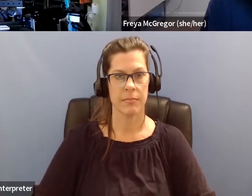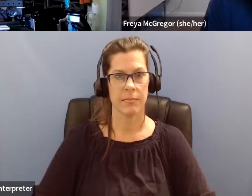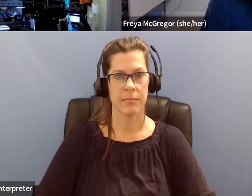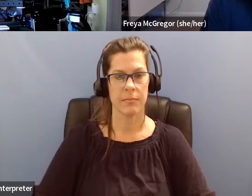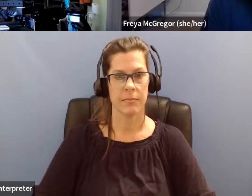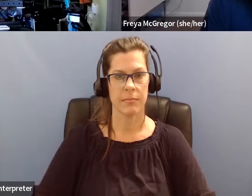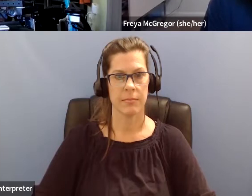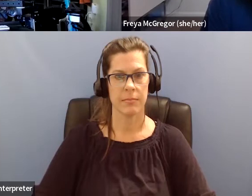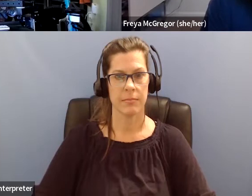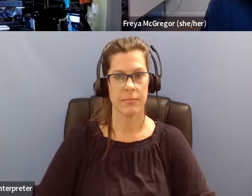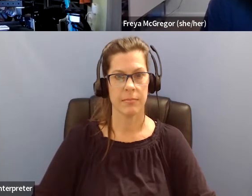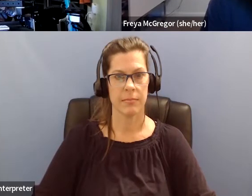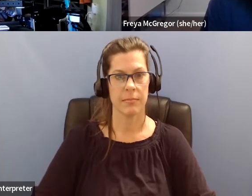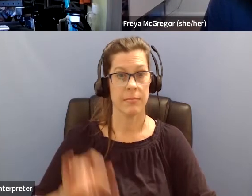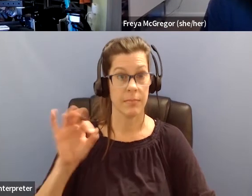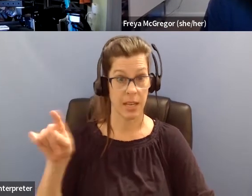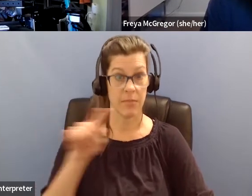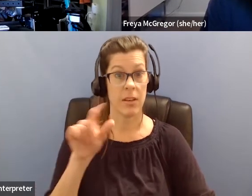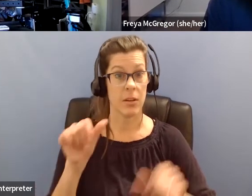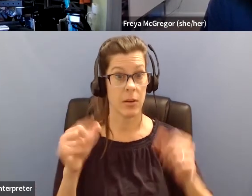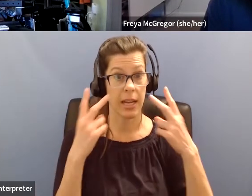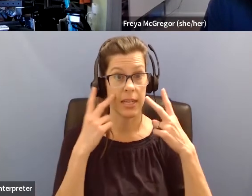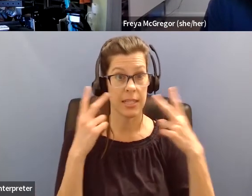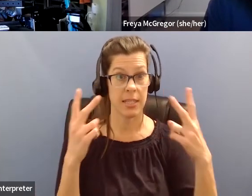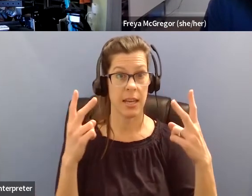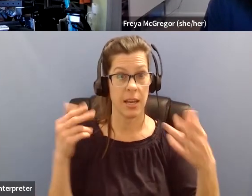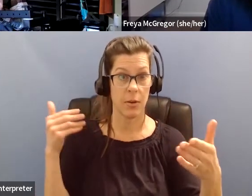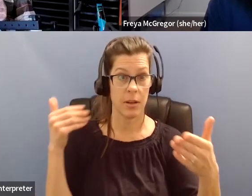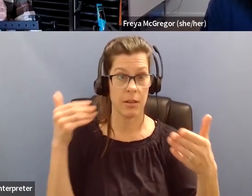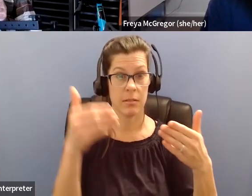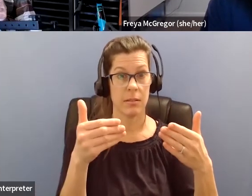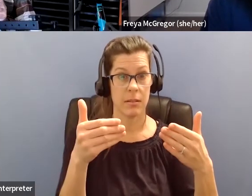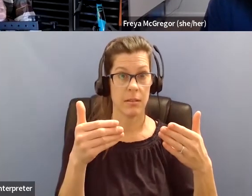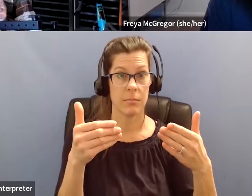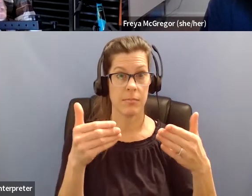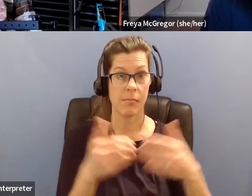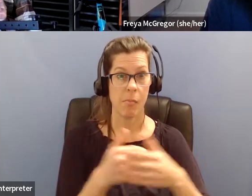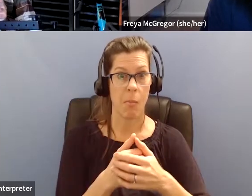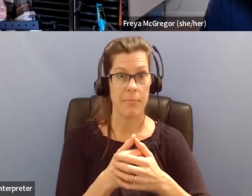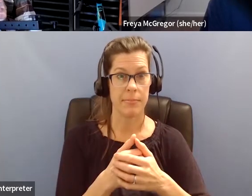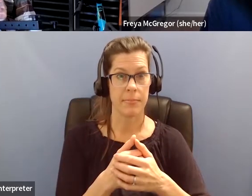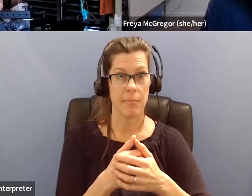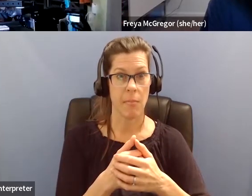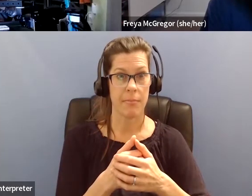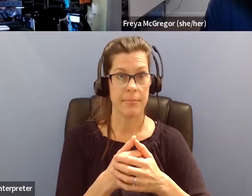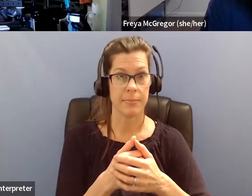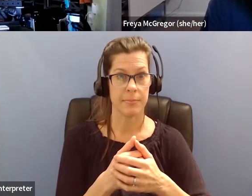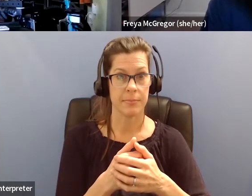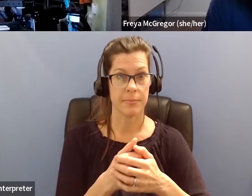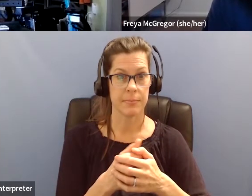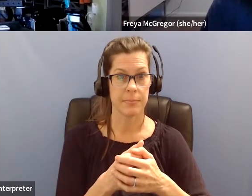So, if you can see, let me zoom in a little bit. Well, let me zoom out. So,